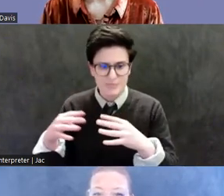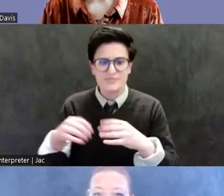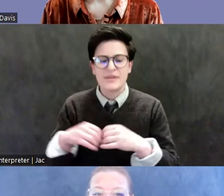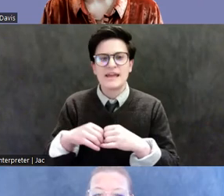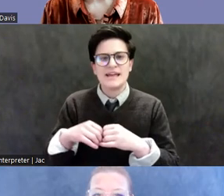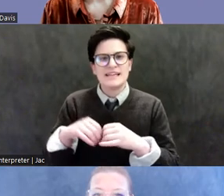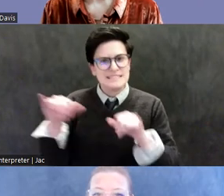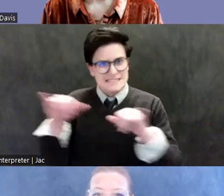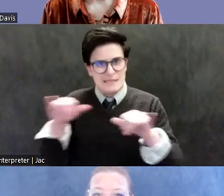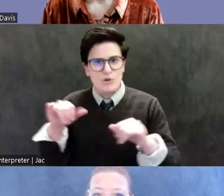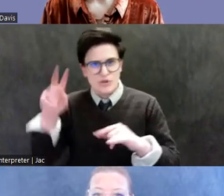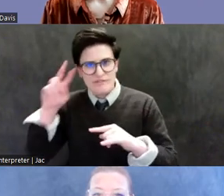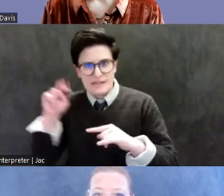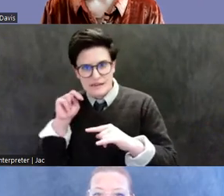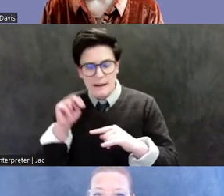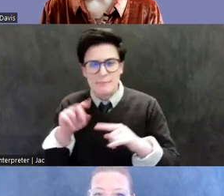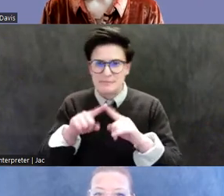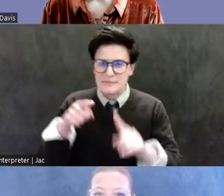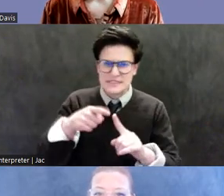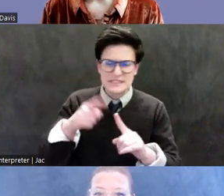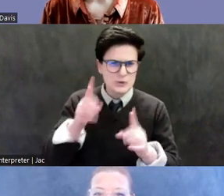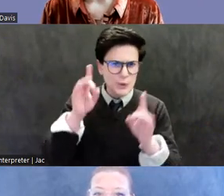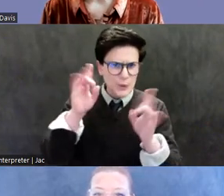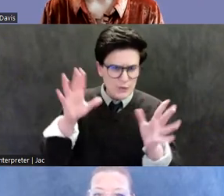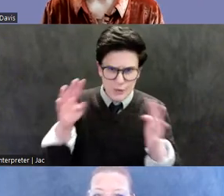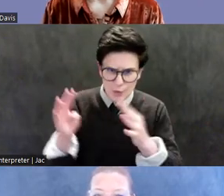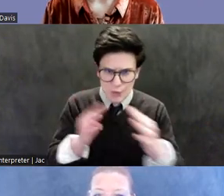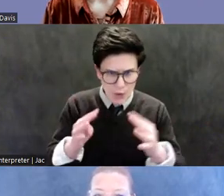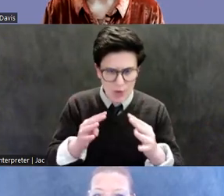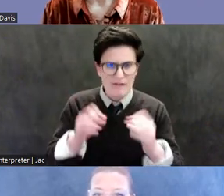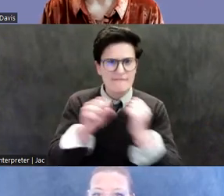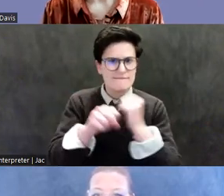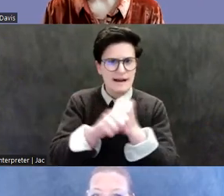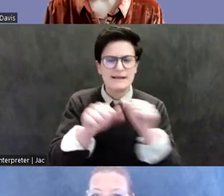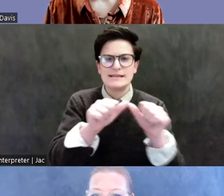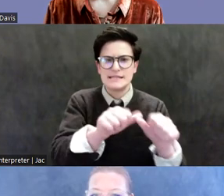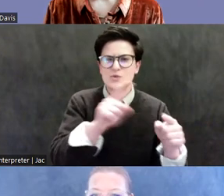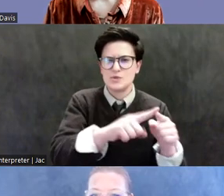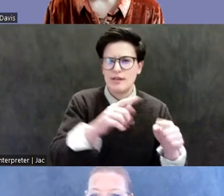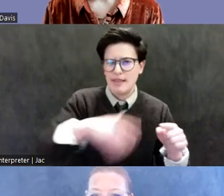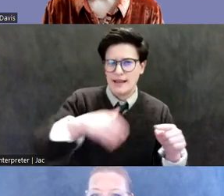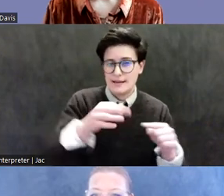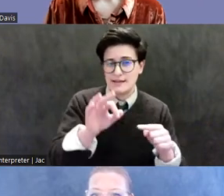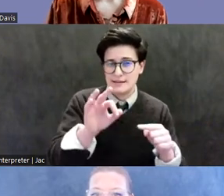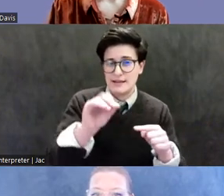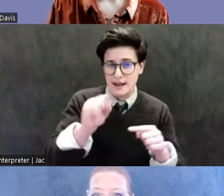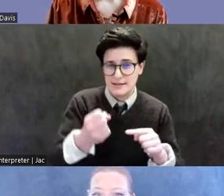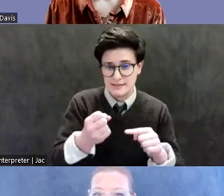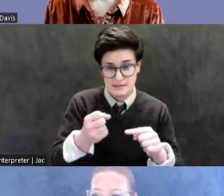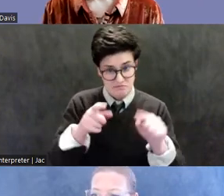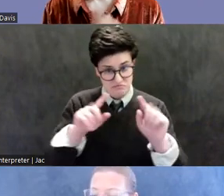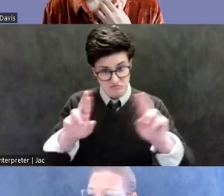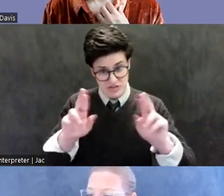as any in the 20th century. Fighting would not stop until the late 1990s, and in those intervening years,